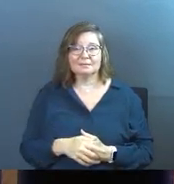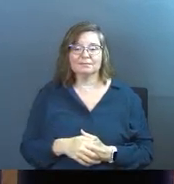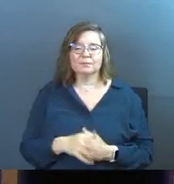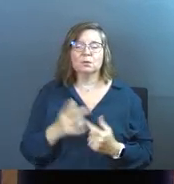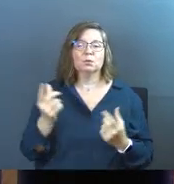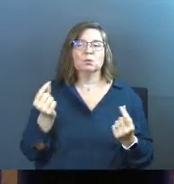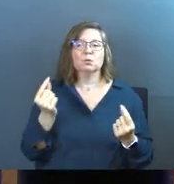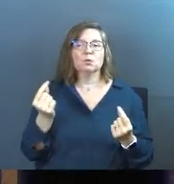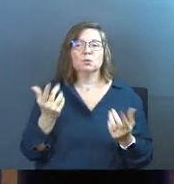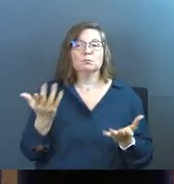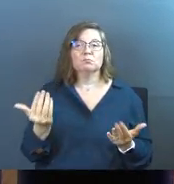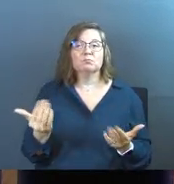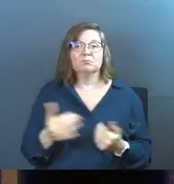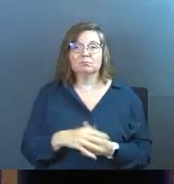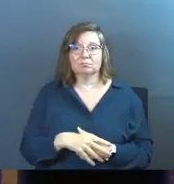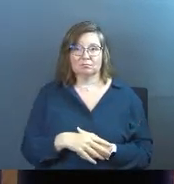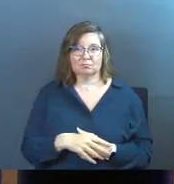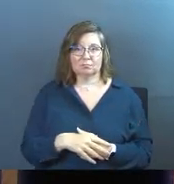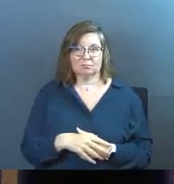So what are you doing, old Christians?